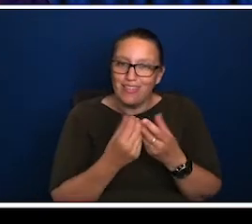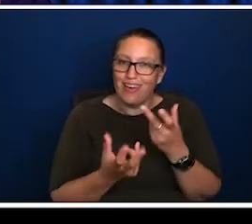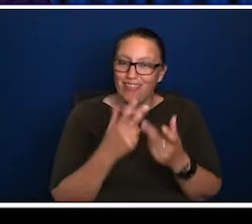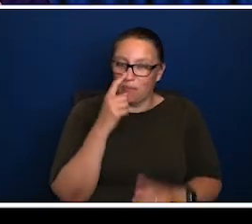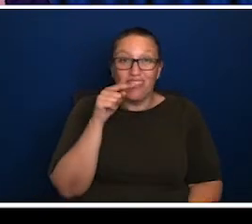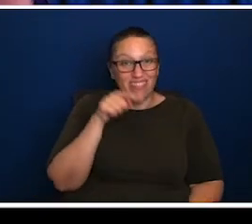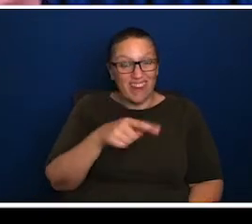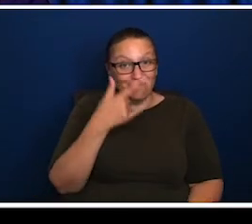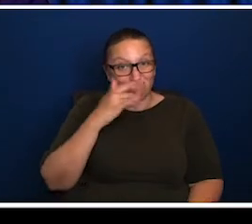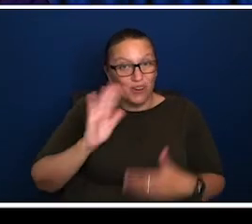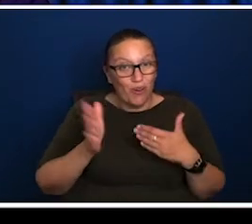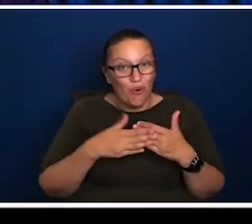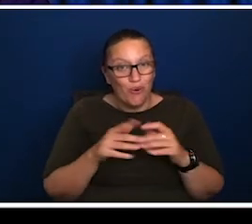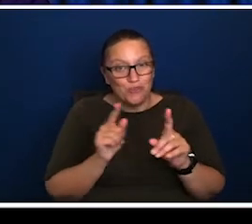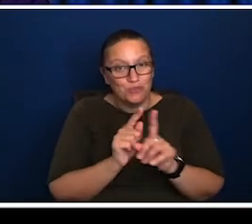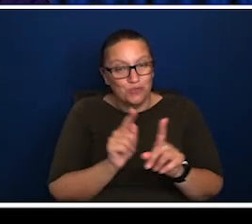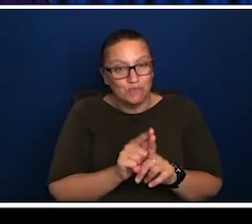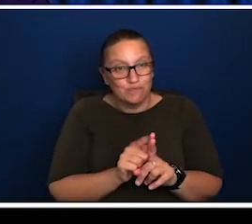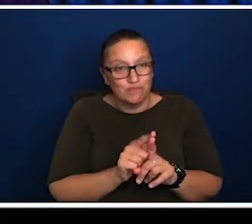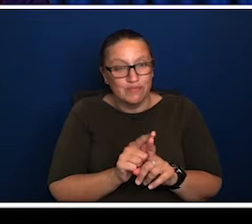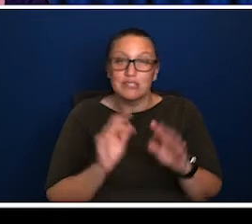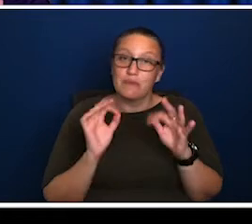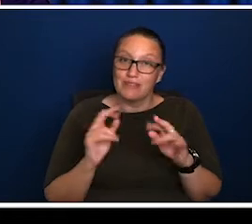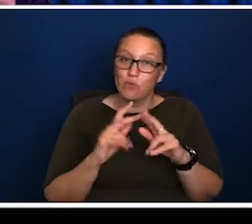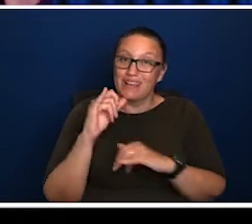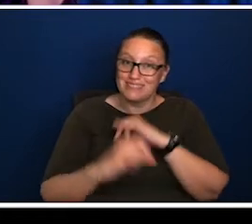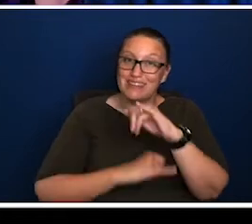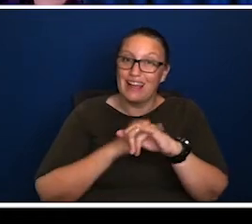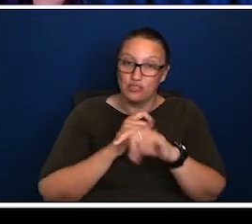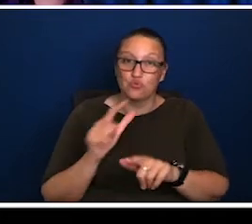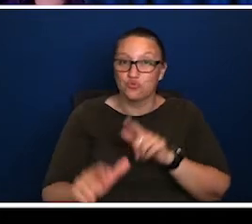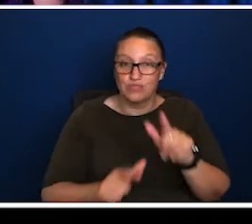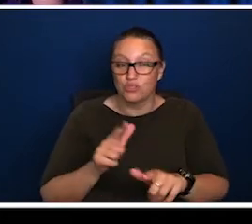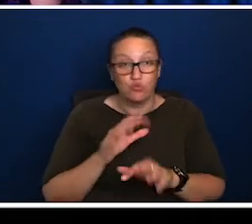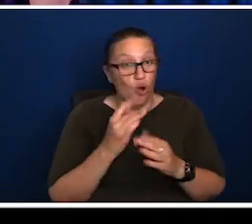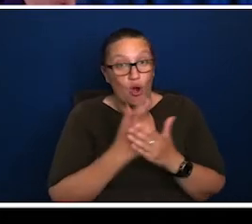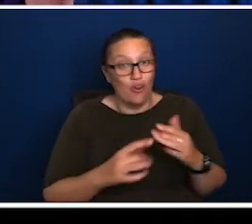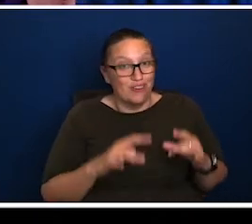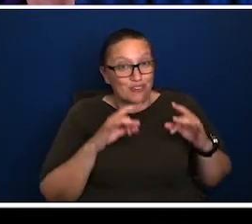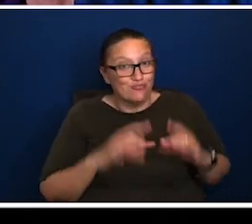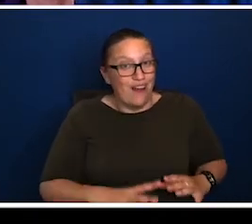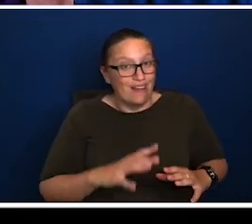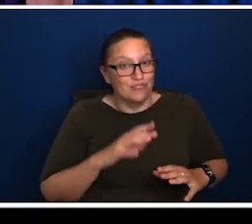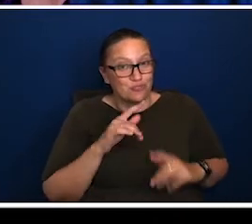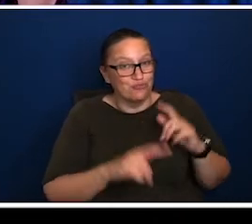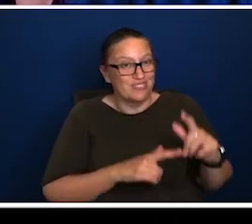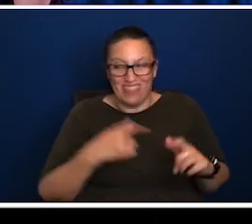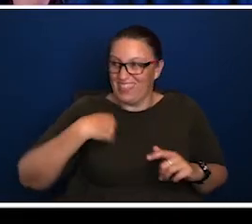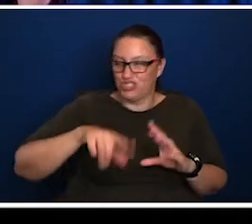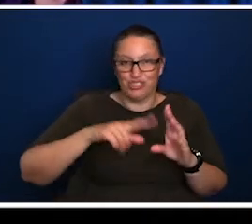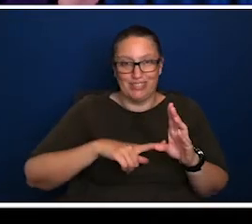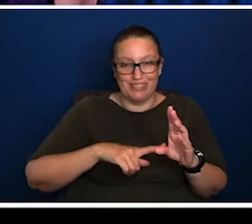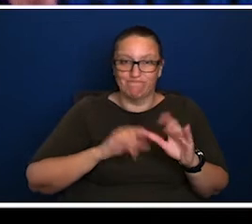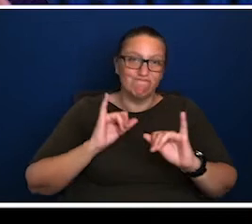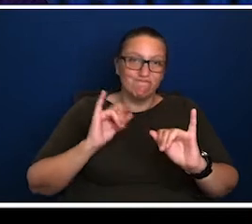to come and to be at a place with other people, uh, that gets closed off for the international tourists, not just